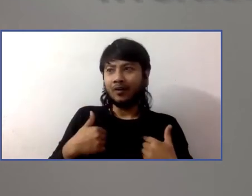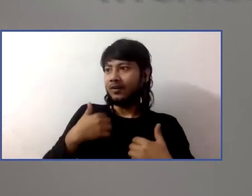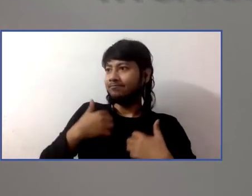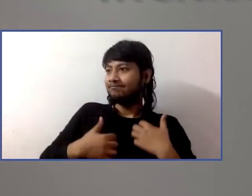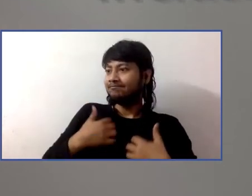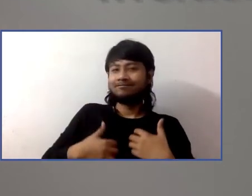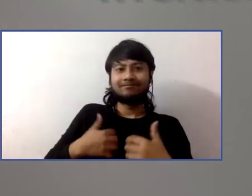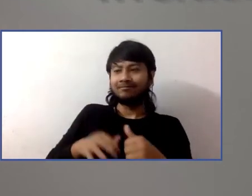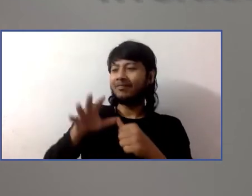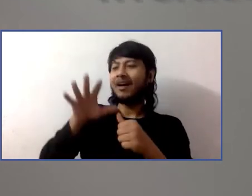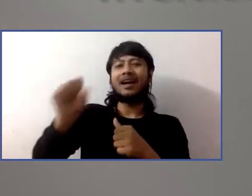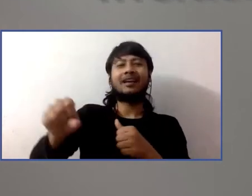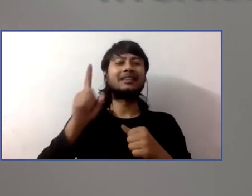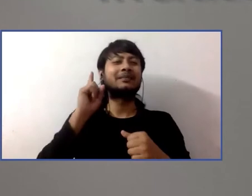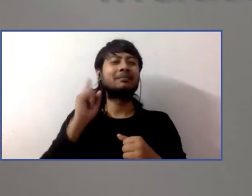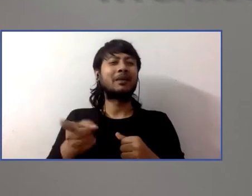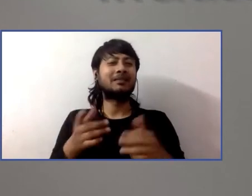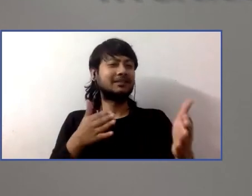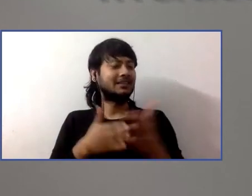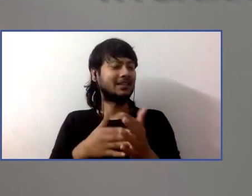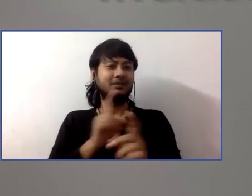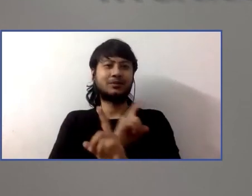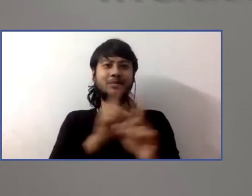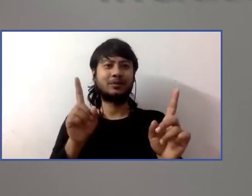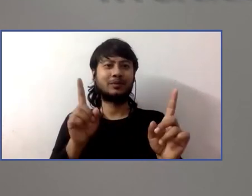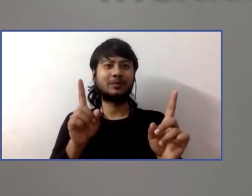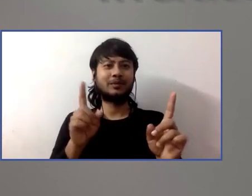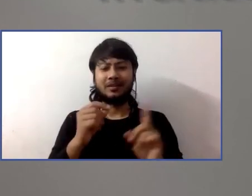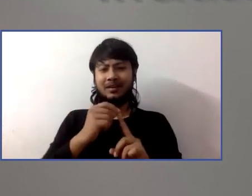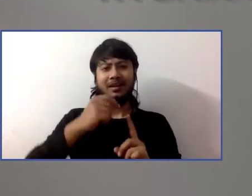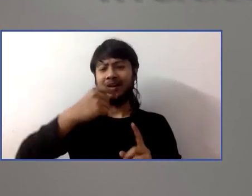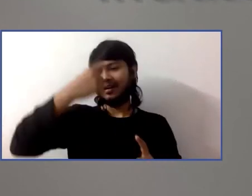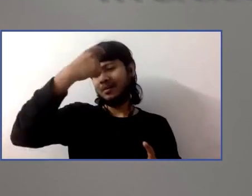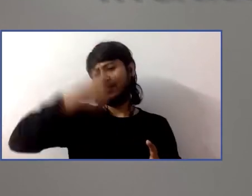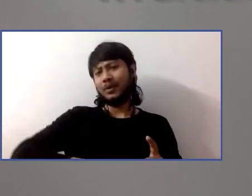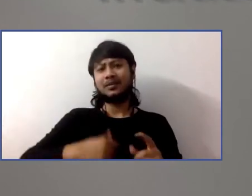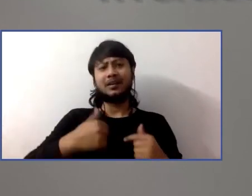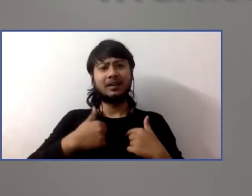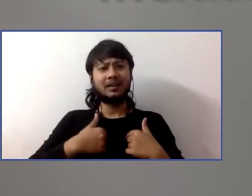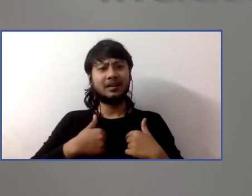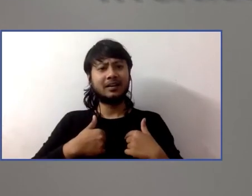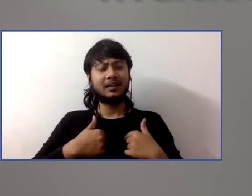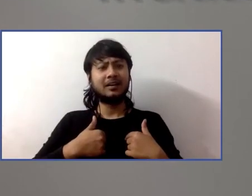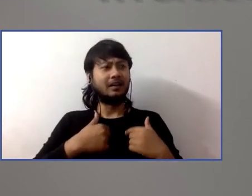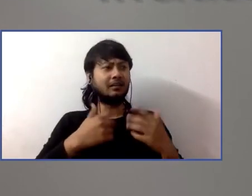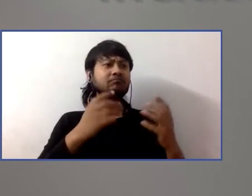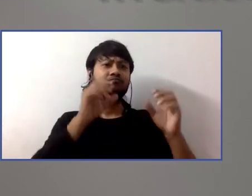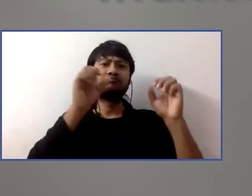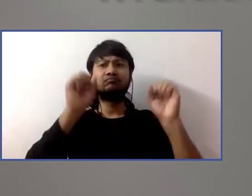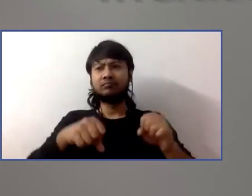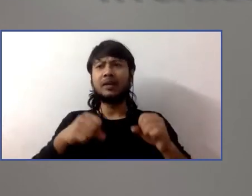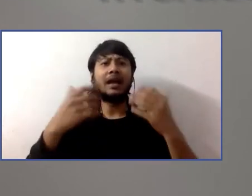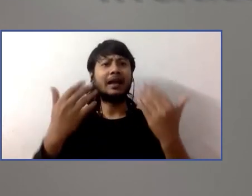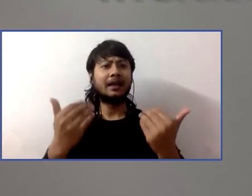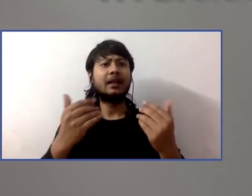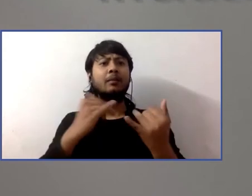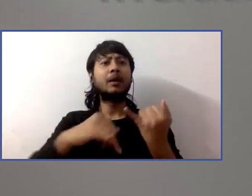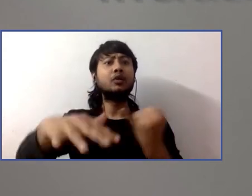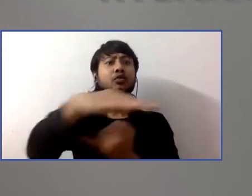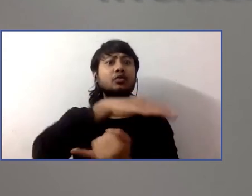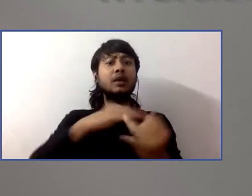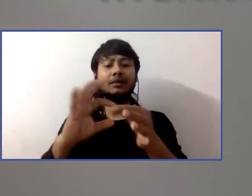each one of us individually is better off. And therefore, we're all better off as a society. But moreover, it has a really practical